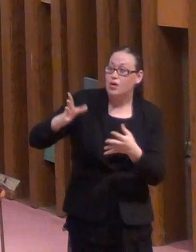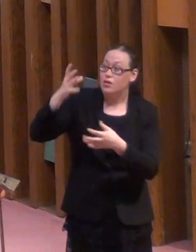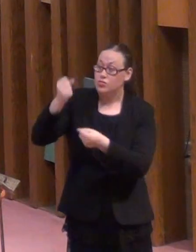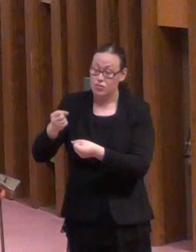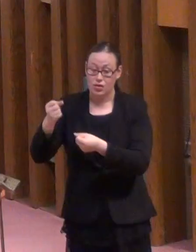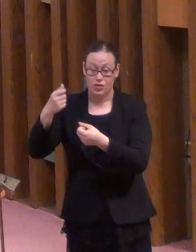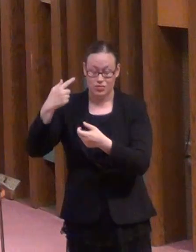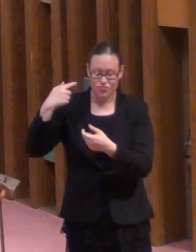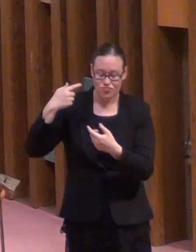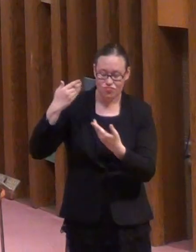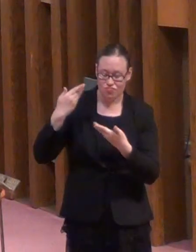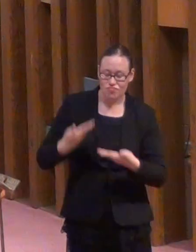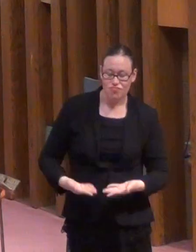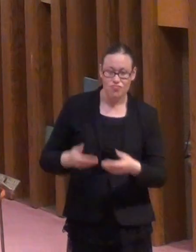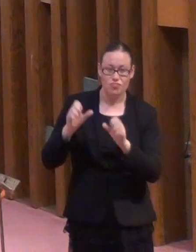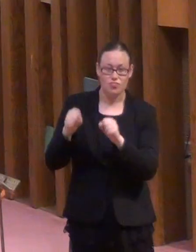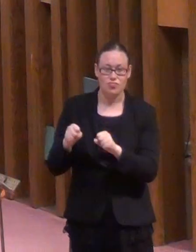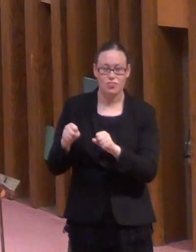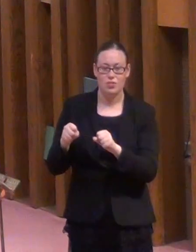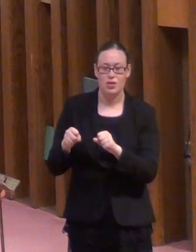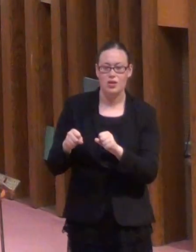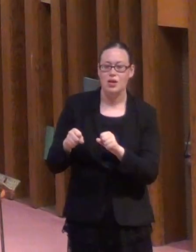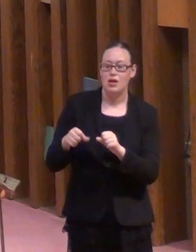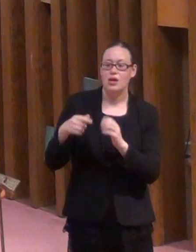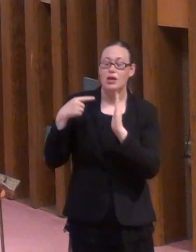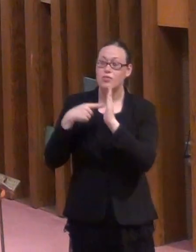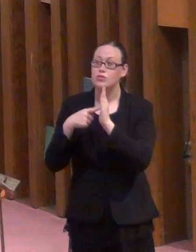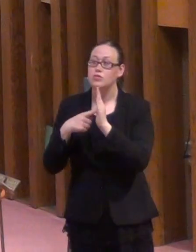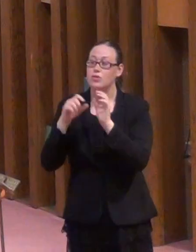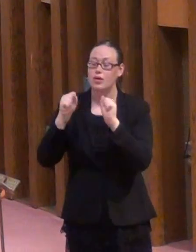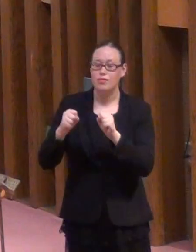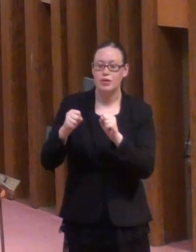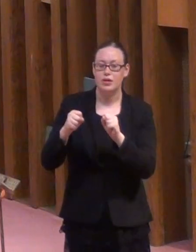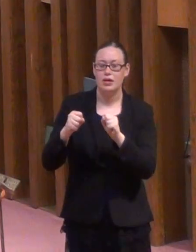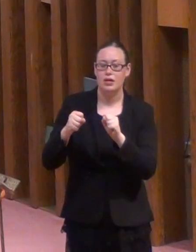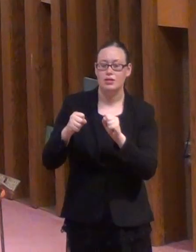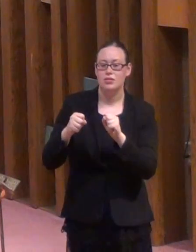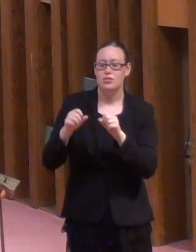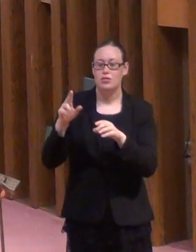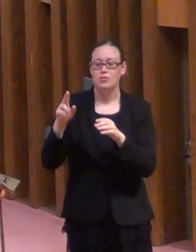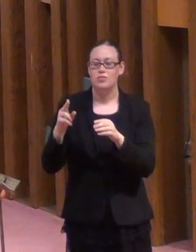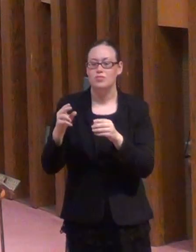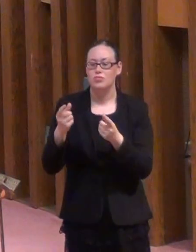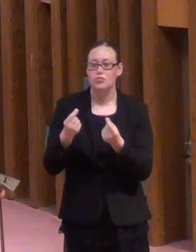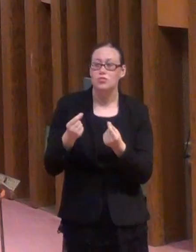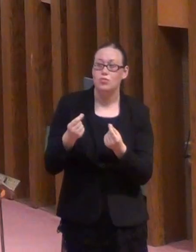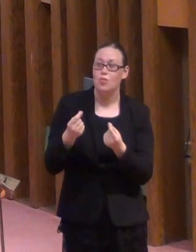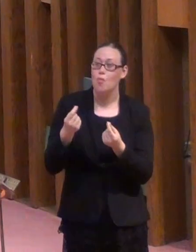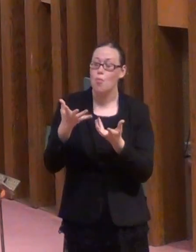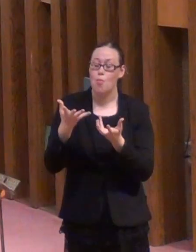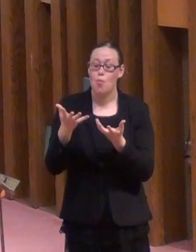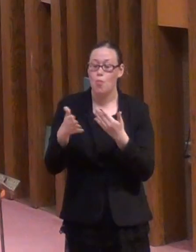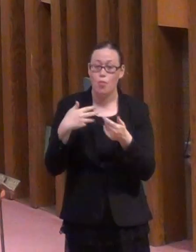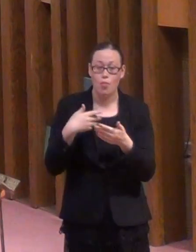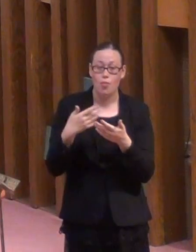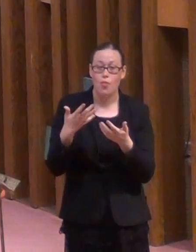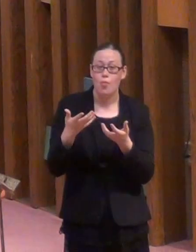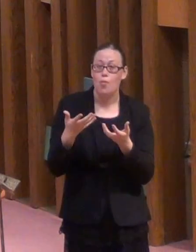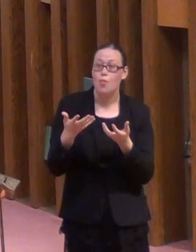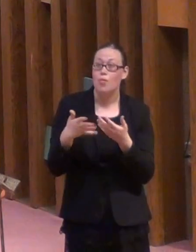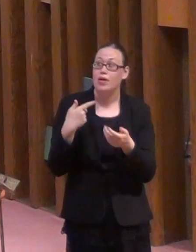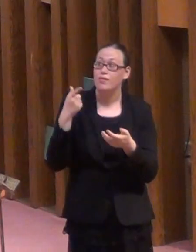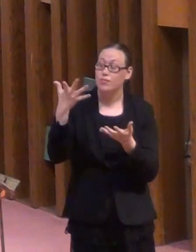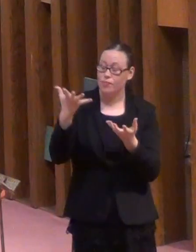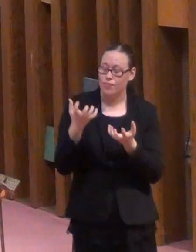He'll move us on to a greater responsibility and so on. The most common resources that we have to manage